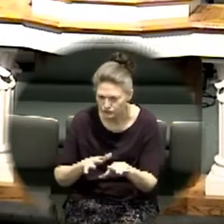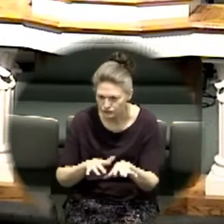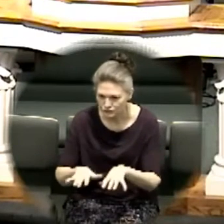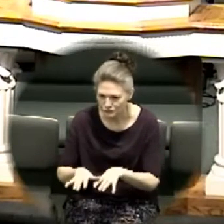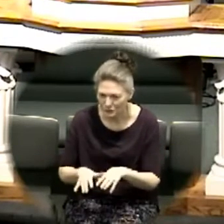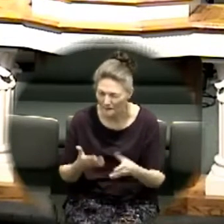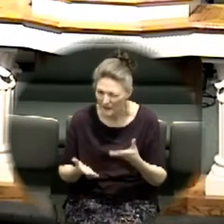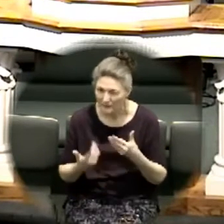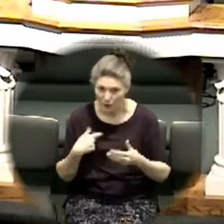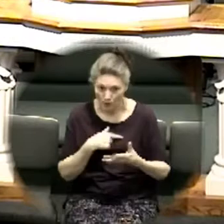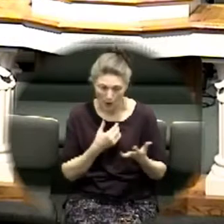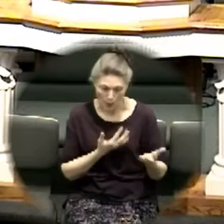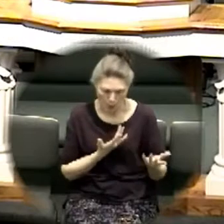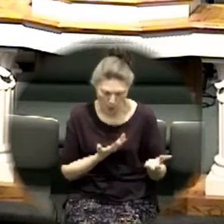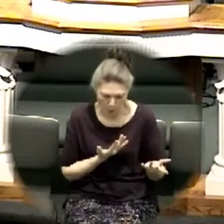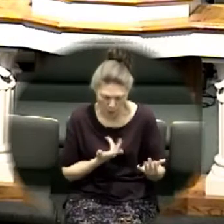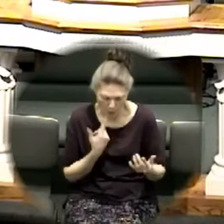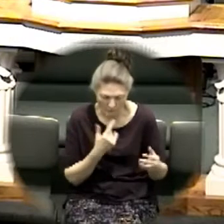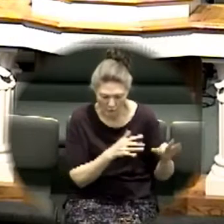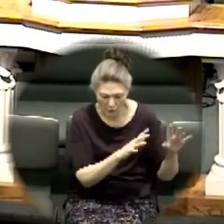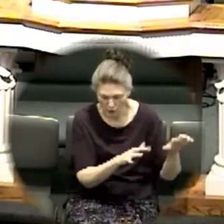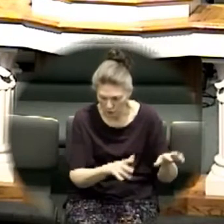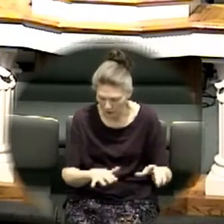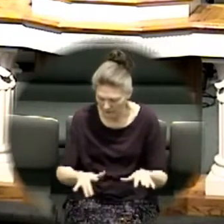maybe we're waiting for the river to stop